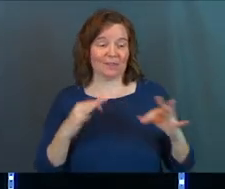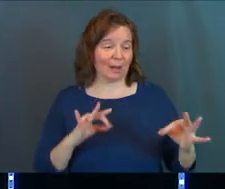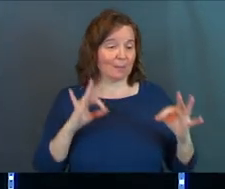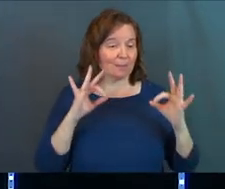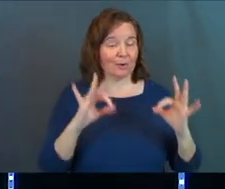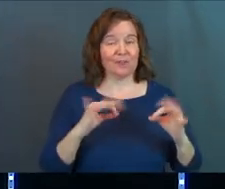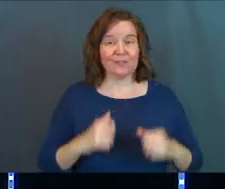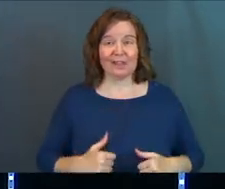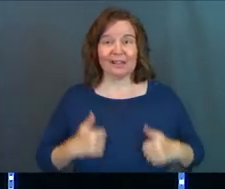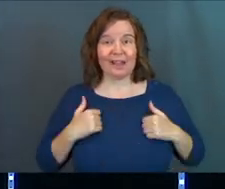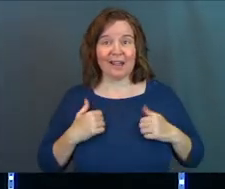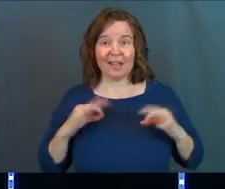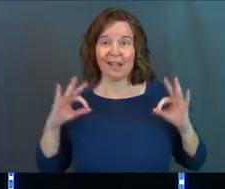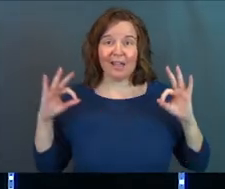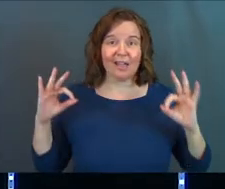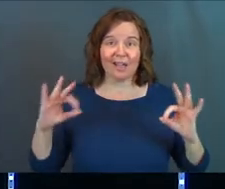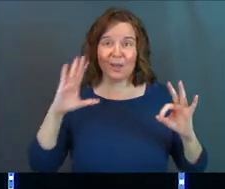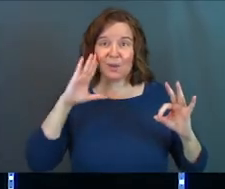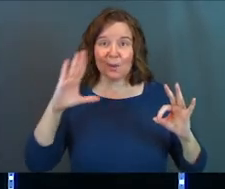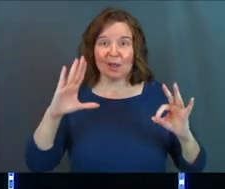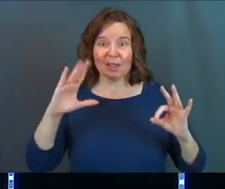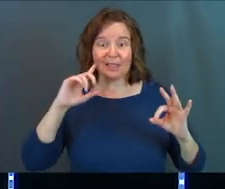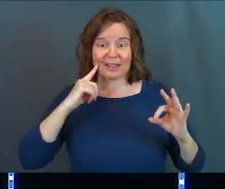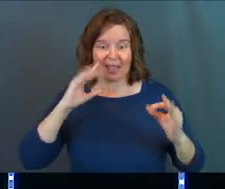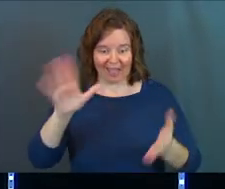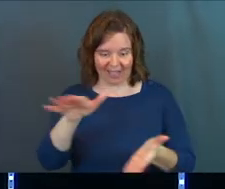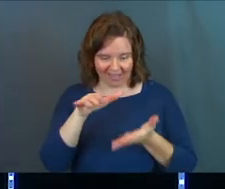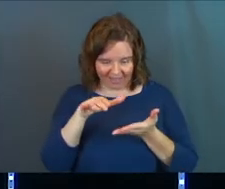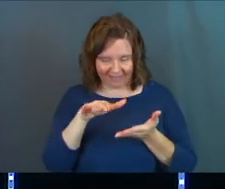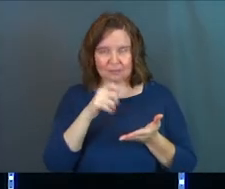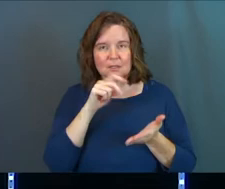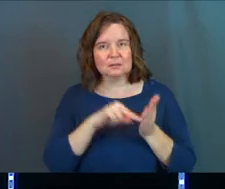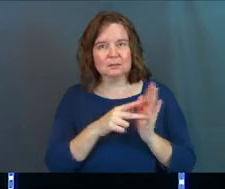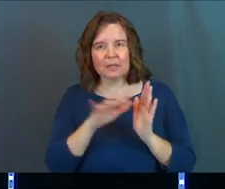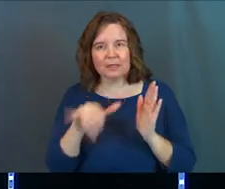kind of candy coming back out of the machine when I pull the lever. It doesn't mean that.